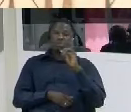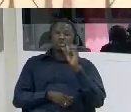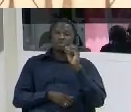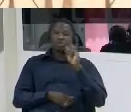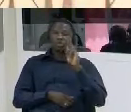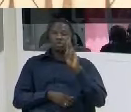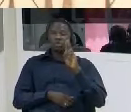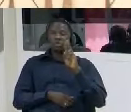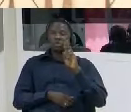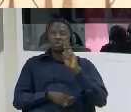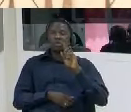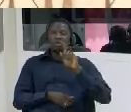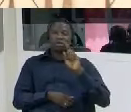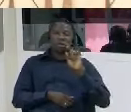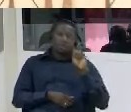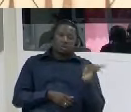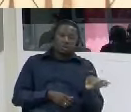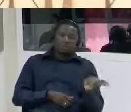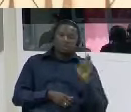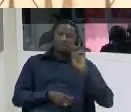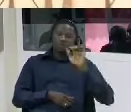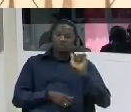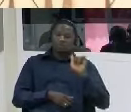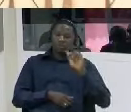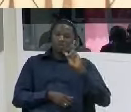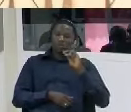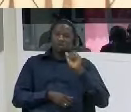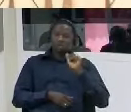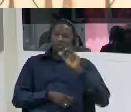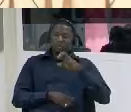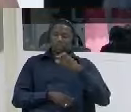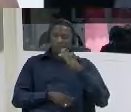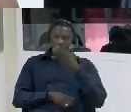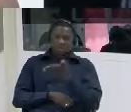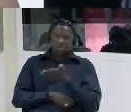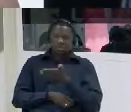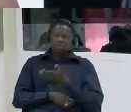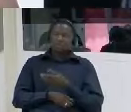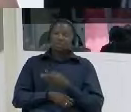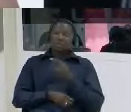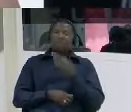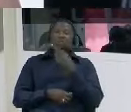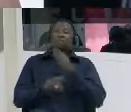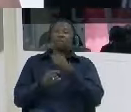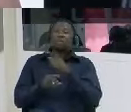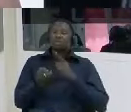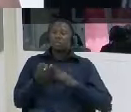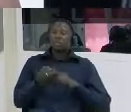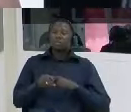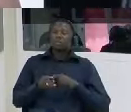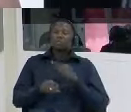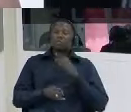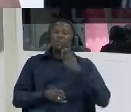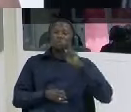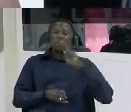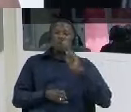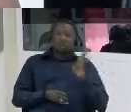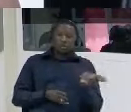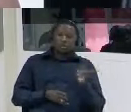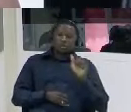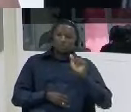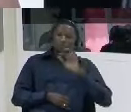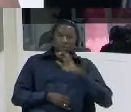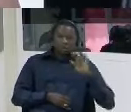yes yes yes was harisambu there no i don't see him okay and where was double